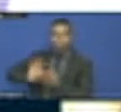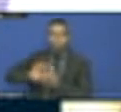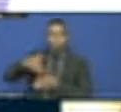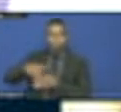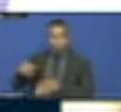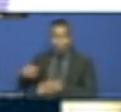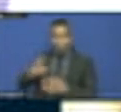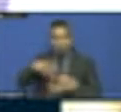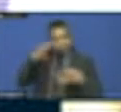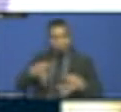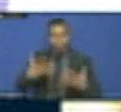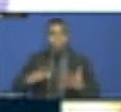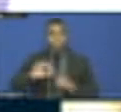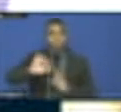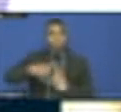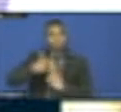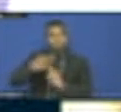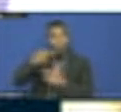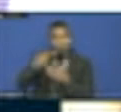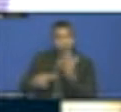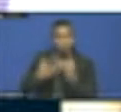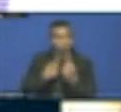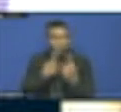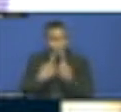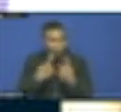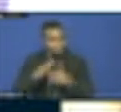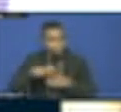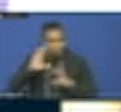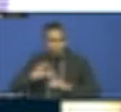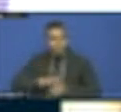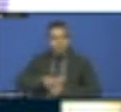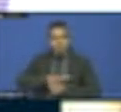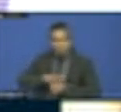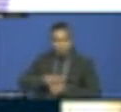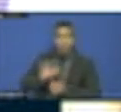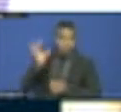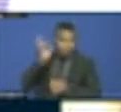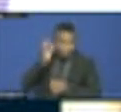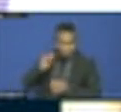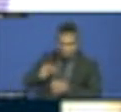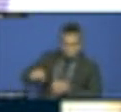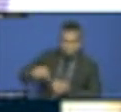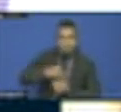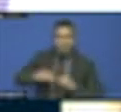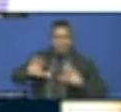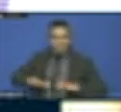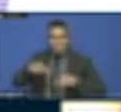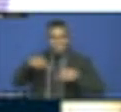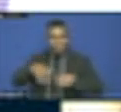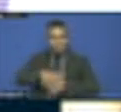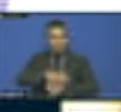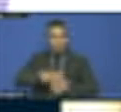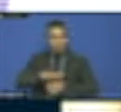more than the men. So we want to strengthen the participation of women by them competing on electoral